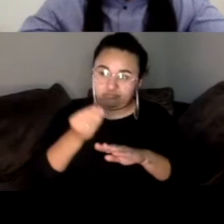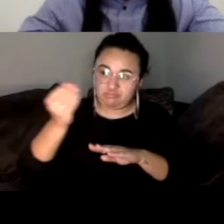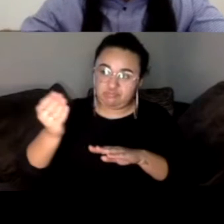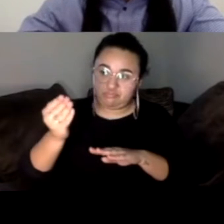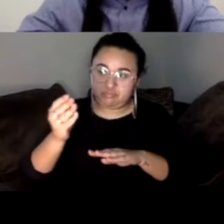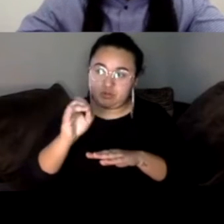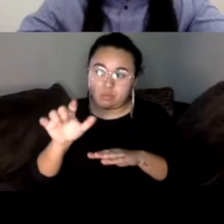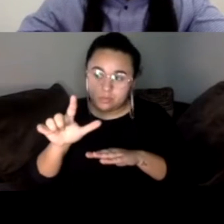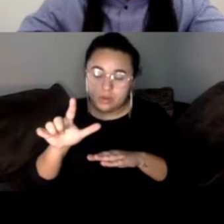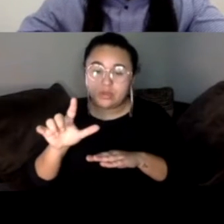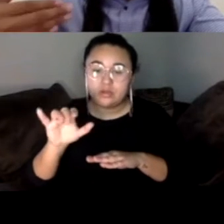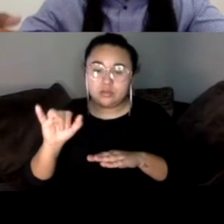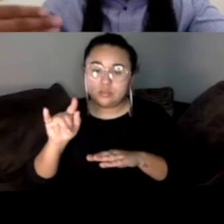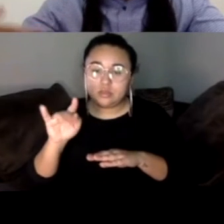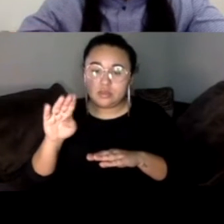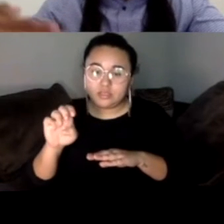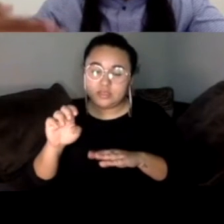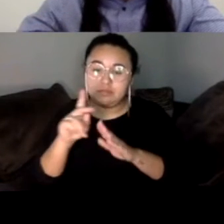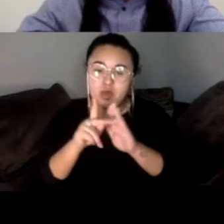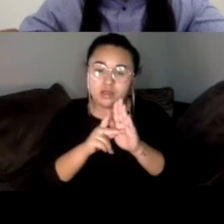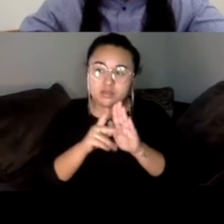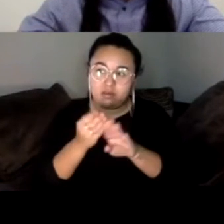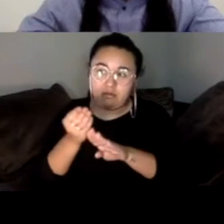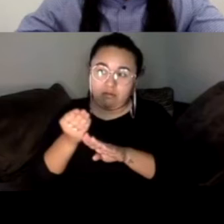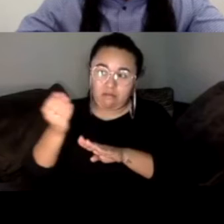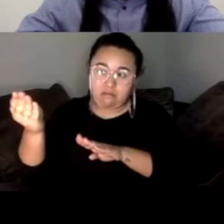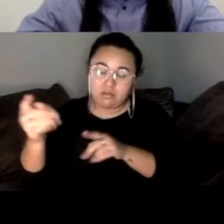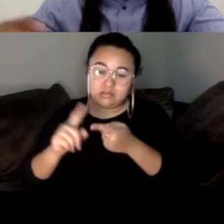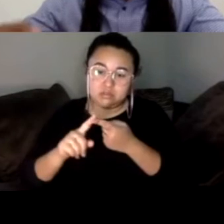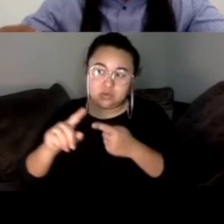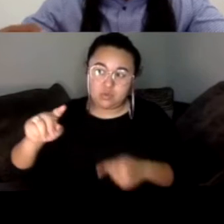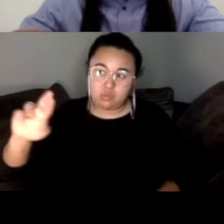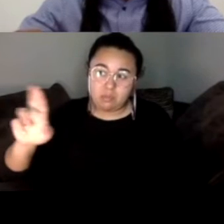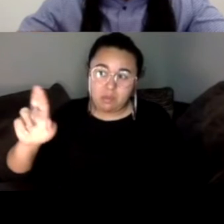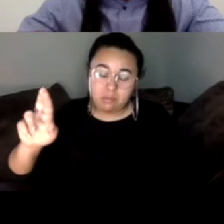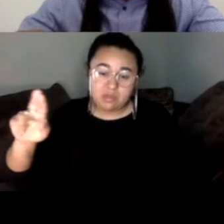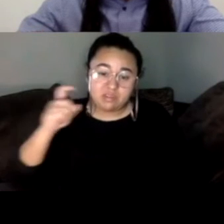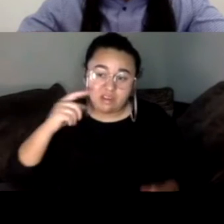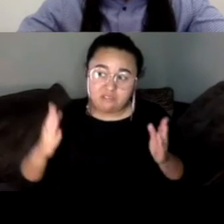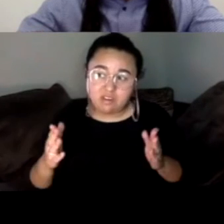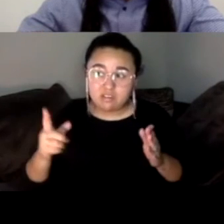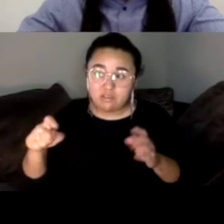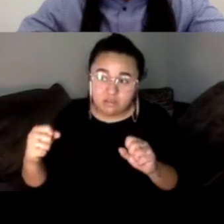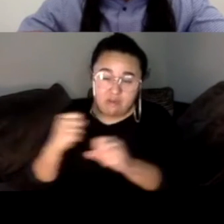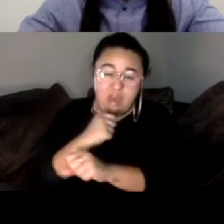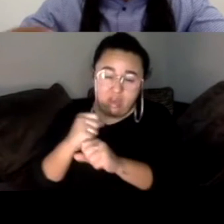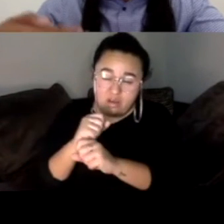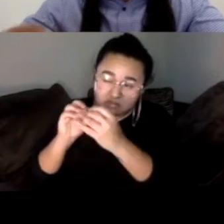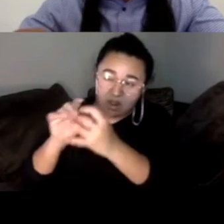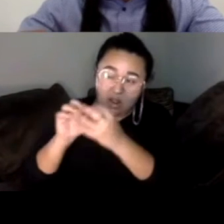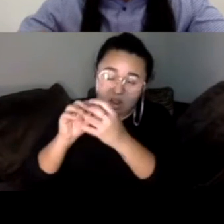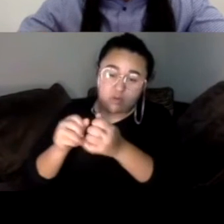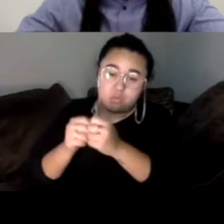like the ballot and having to fight like the governor, you know, exercising that, you know, like that, uh,